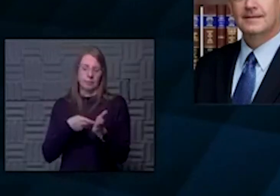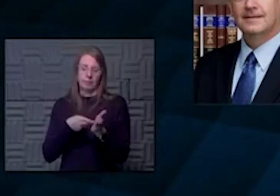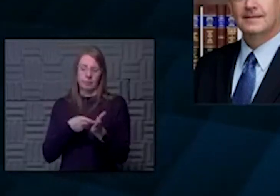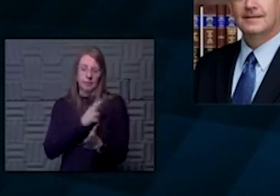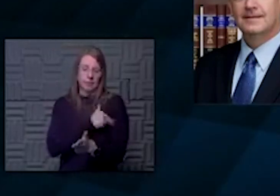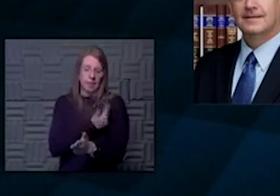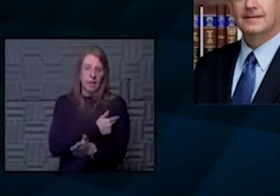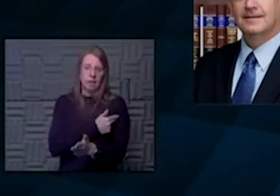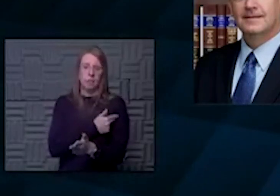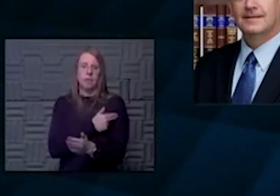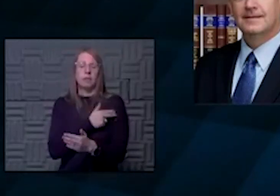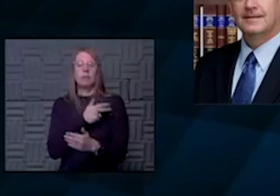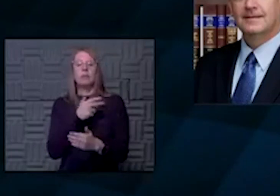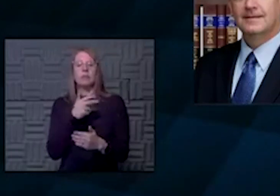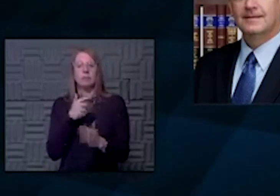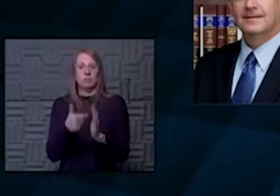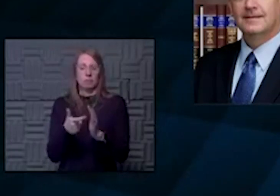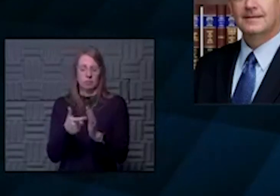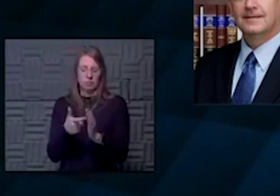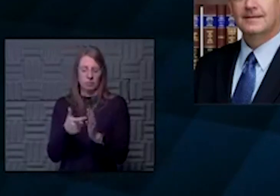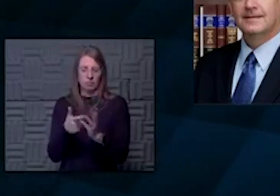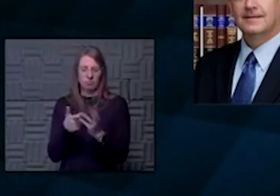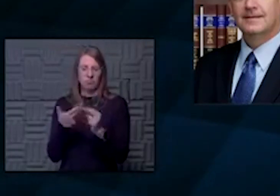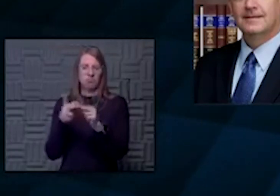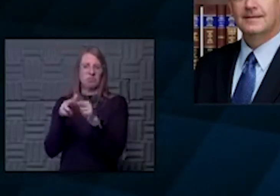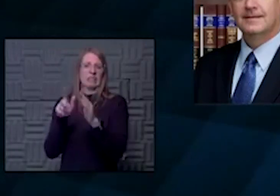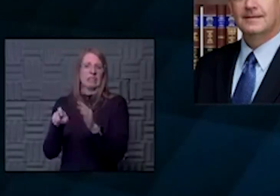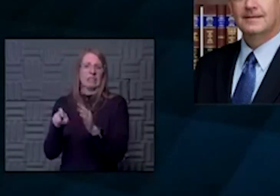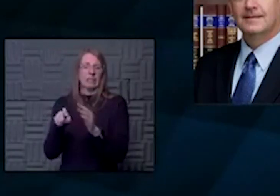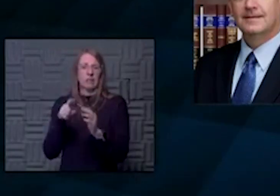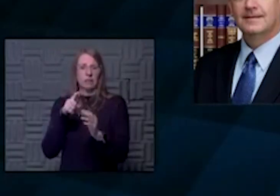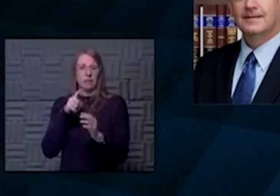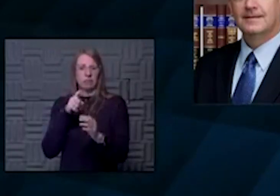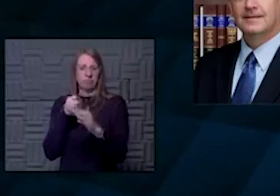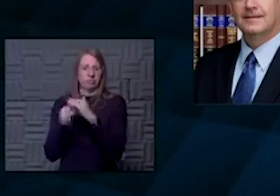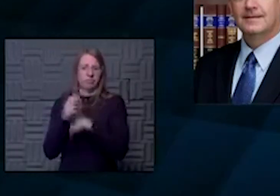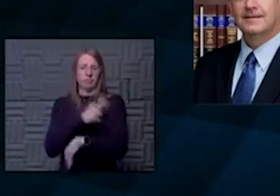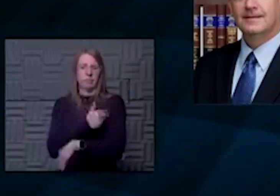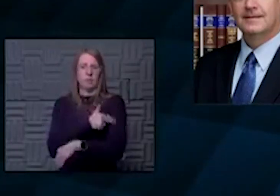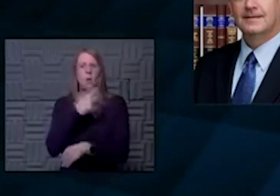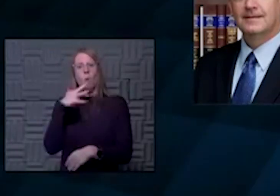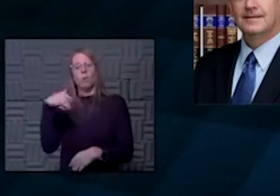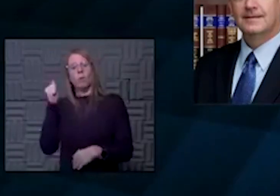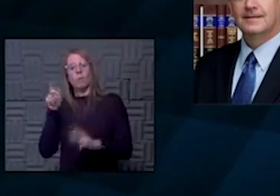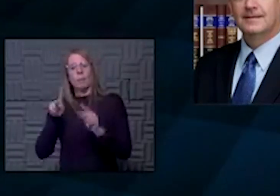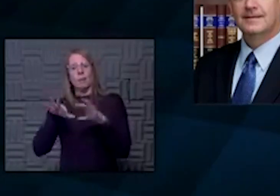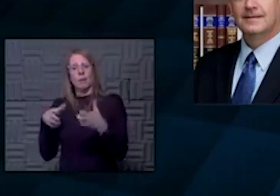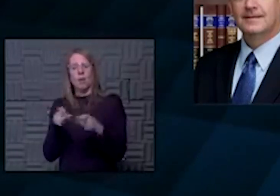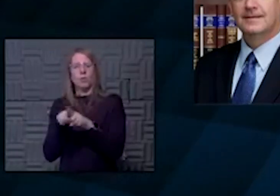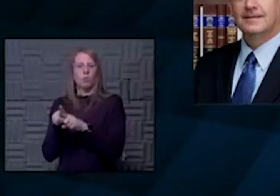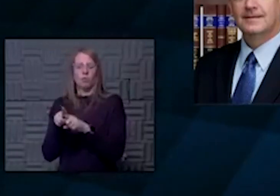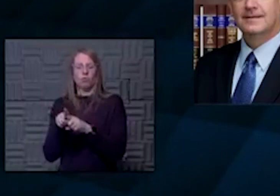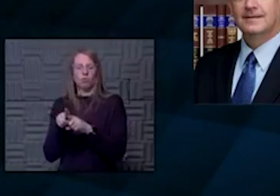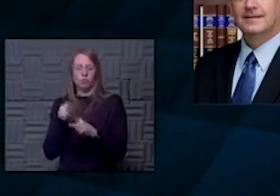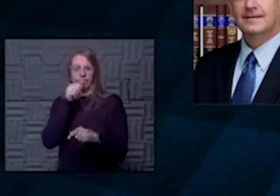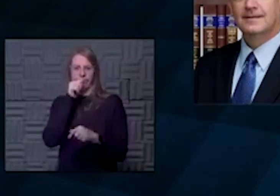volumes increase across rural Kansas, typical of an older population base and chronic conditions. But